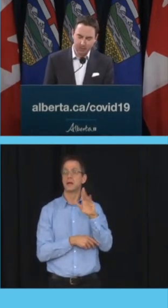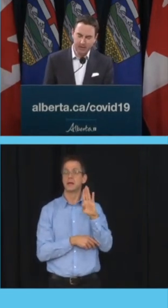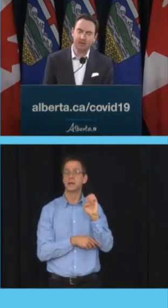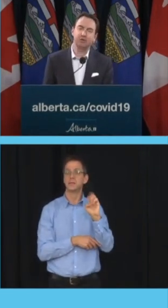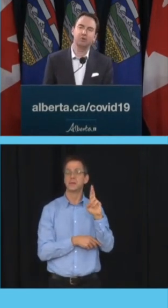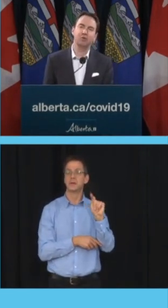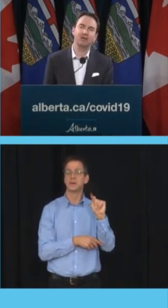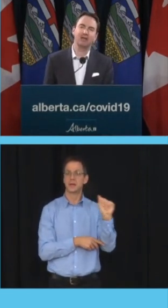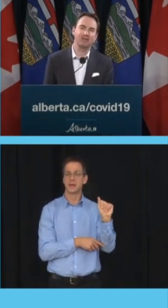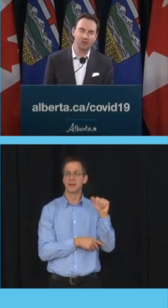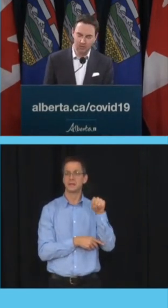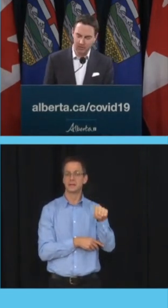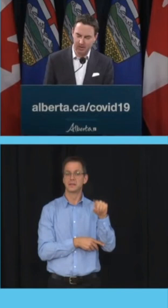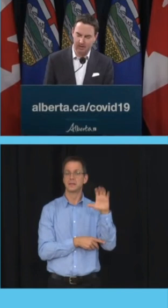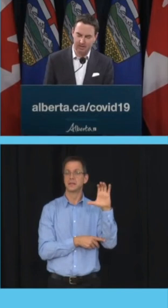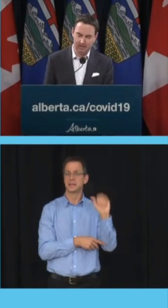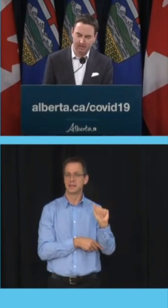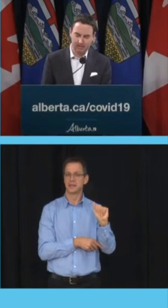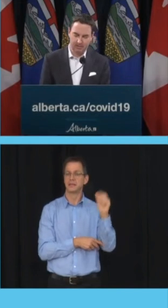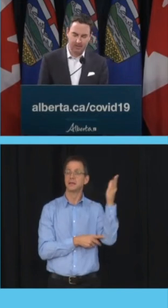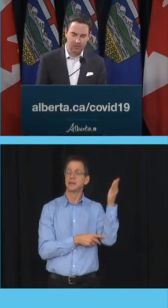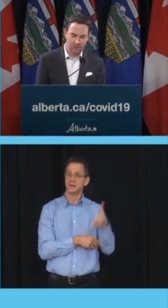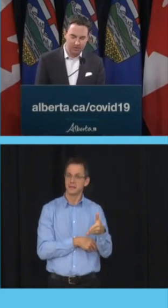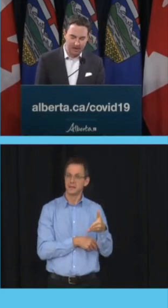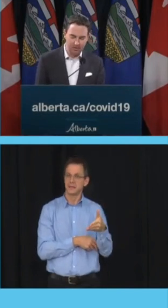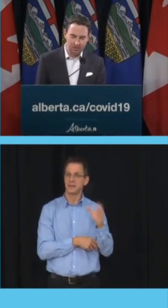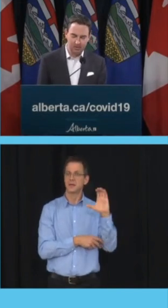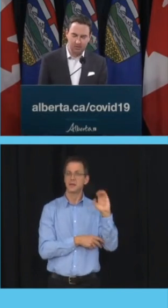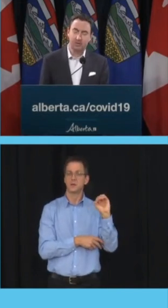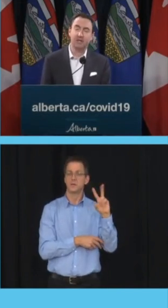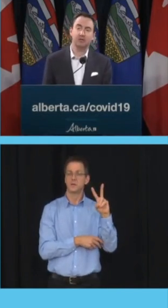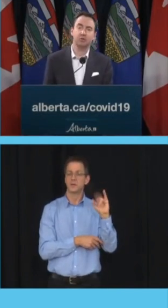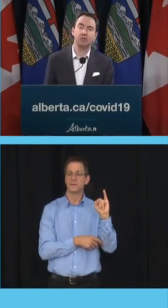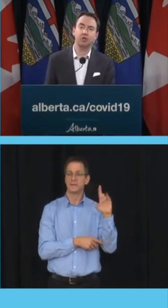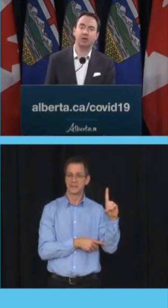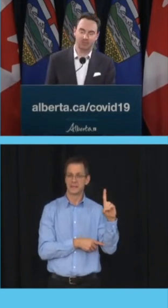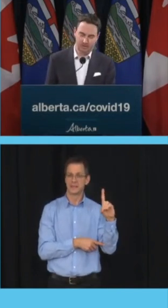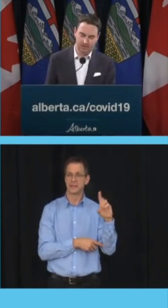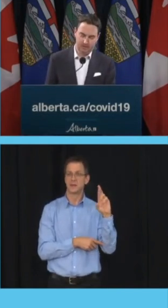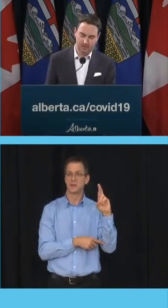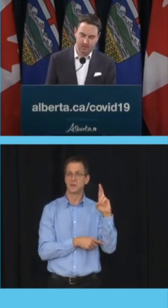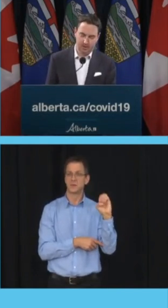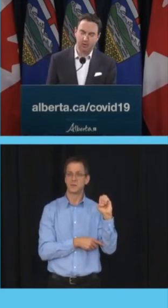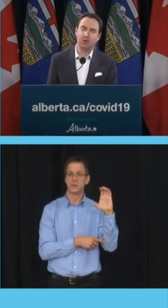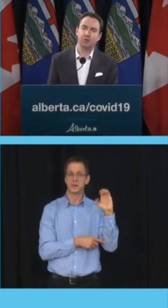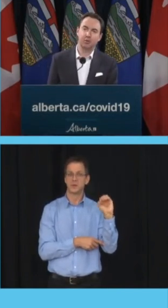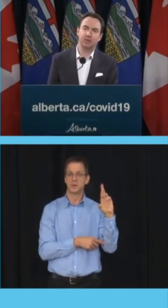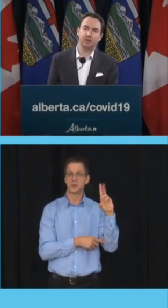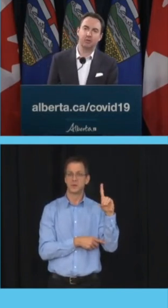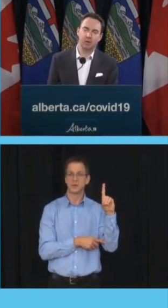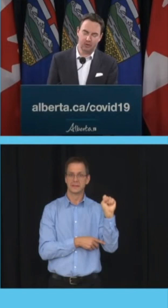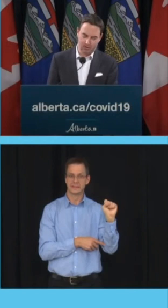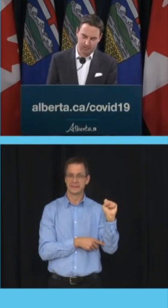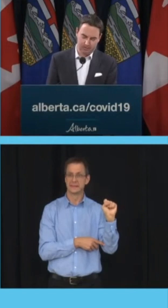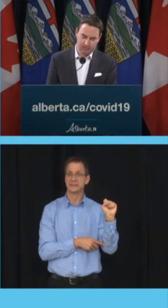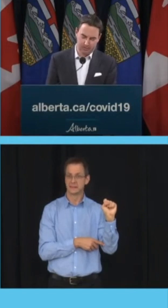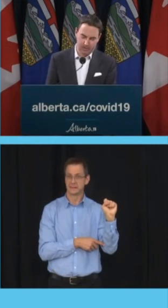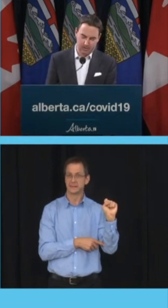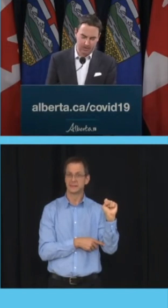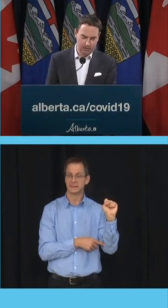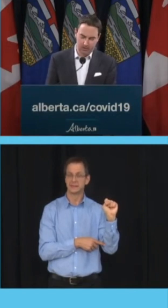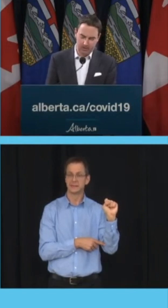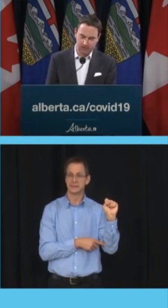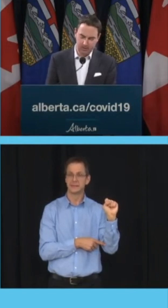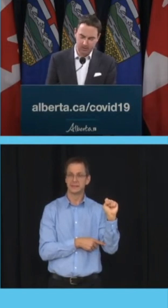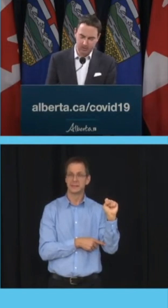I encourage everyone to get your new record as soon as you can. You can download it or take a screenshot of it, and you can also print it if you wish.